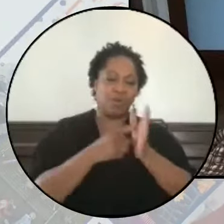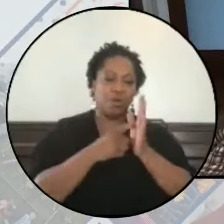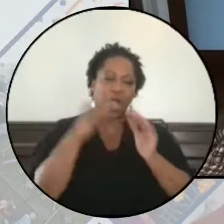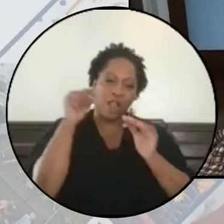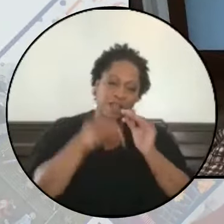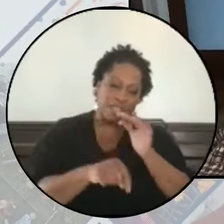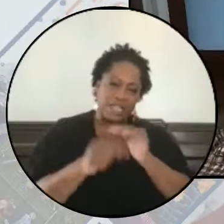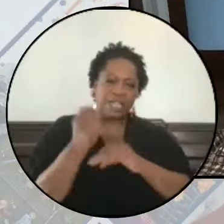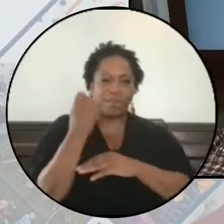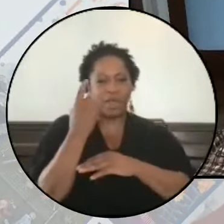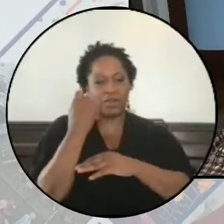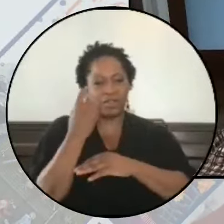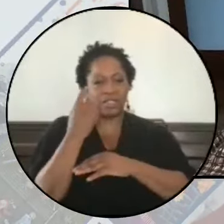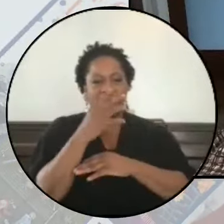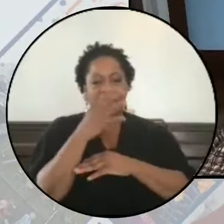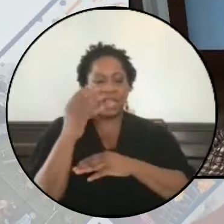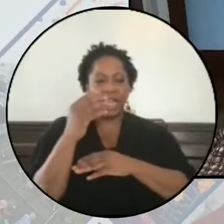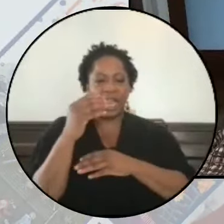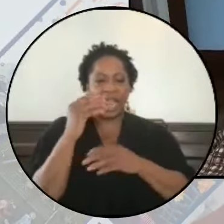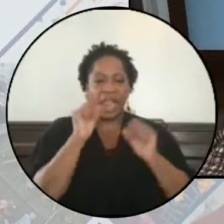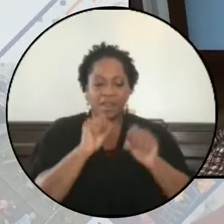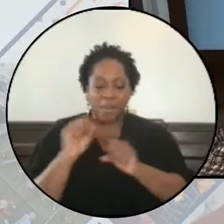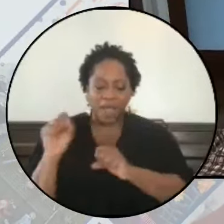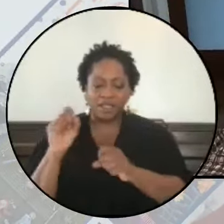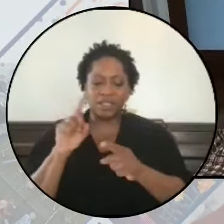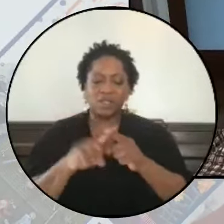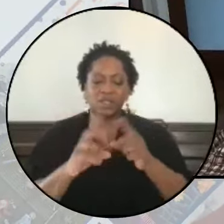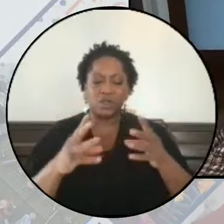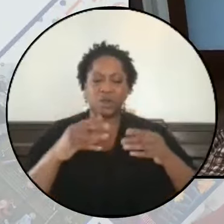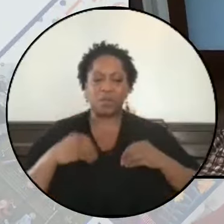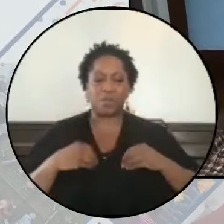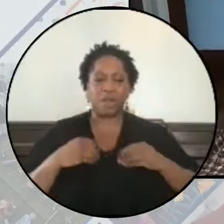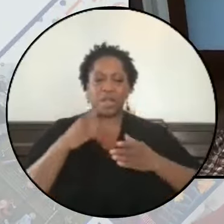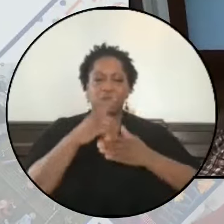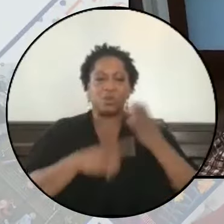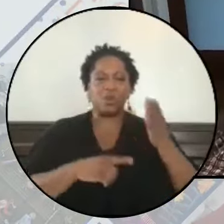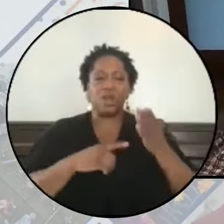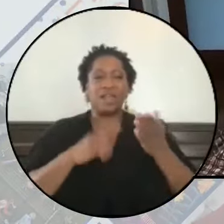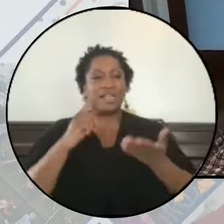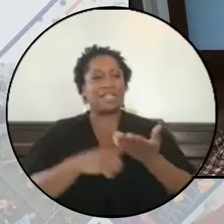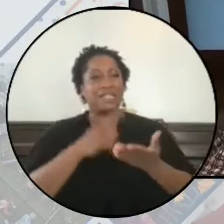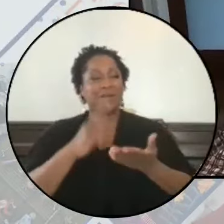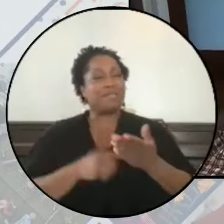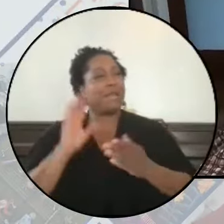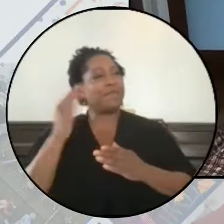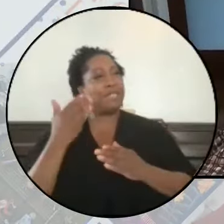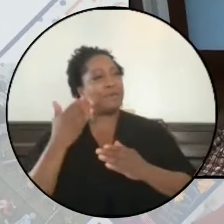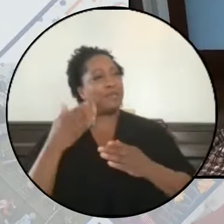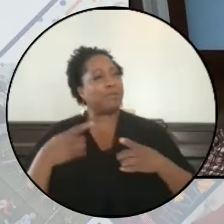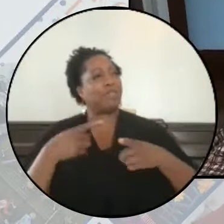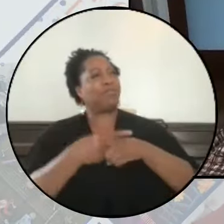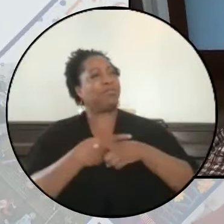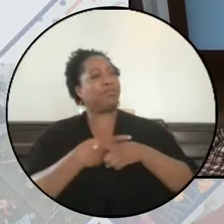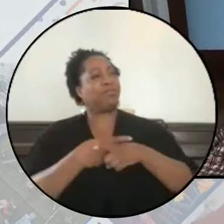understandings and a capacity to embrace what might sometimes appear to be contradictions.